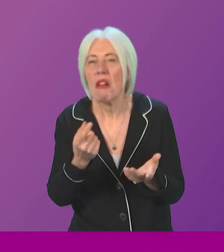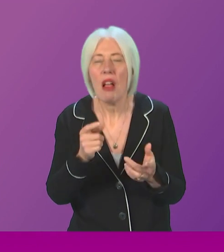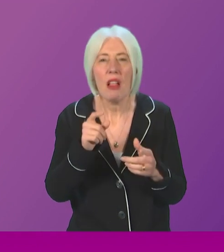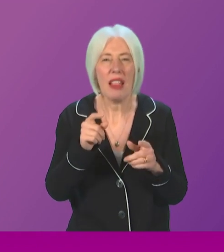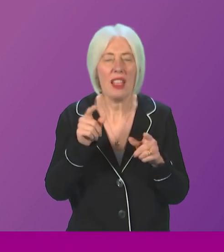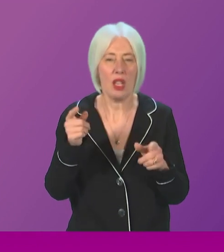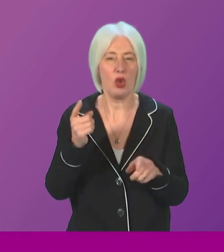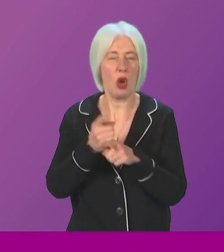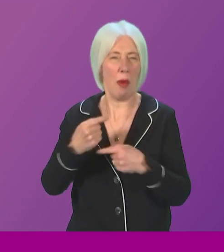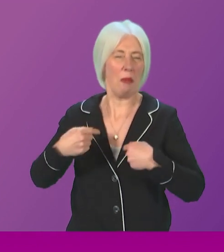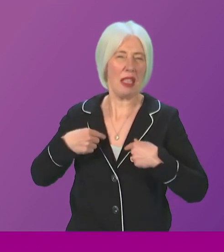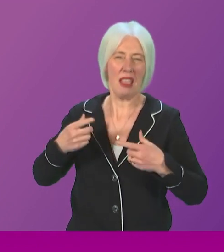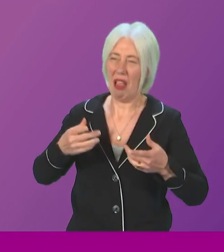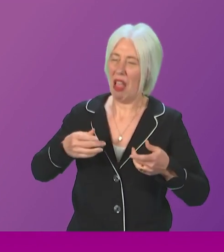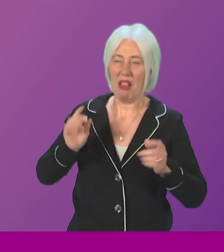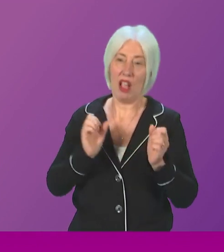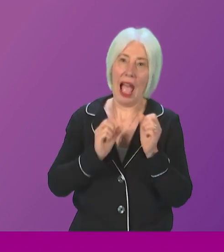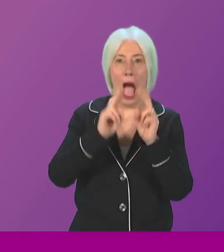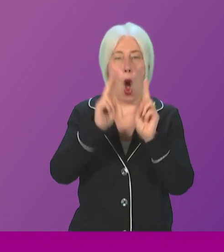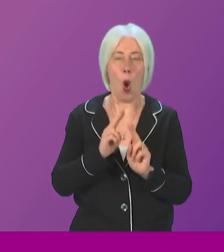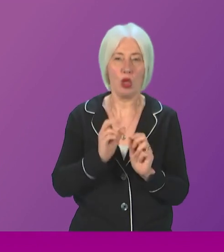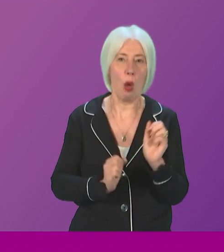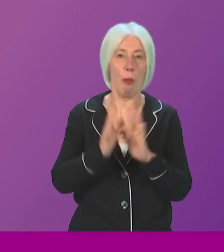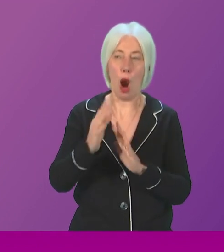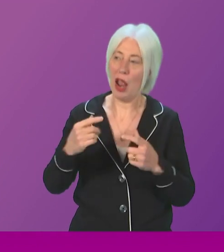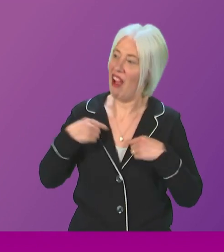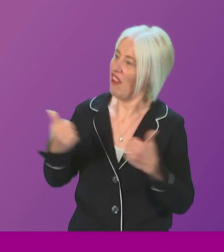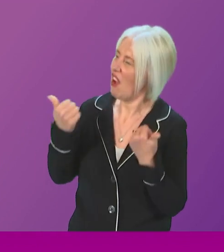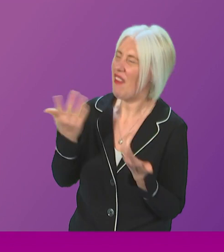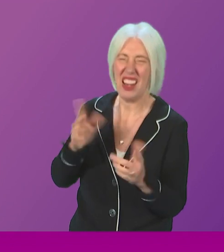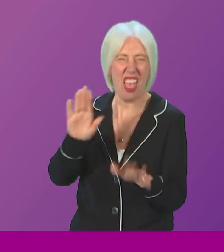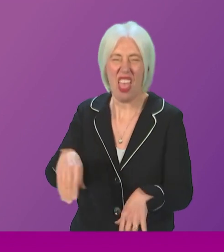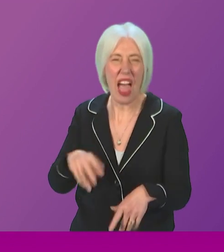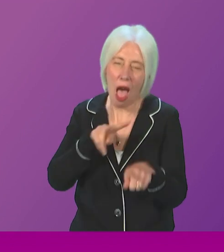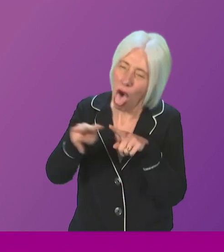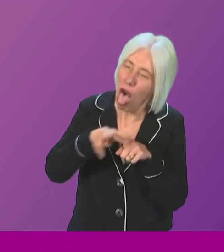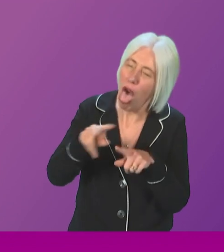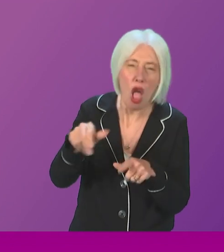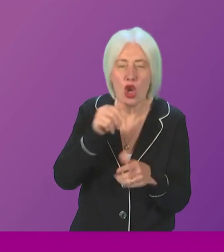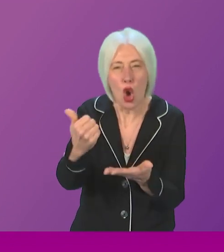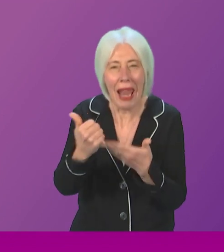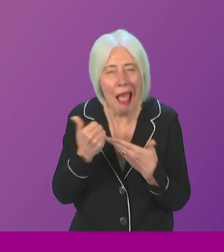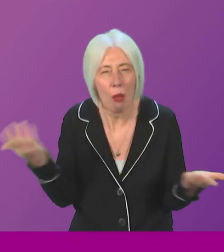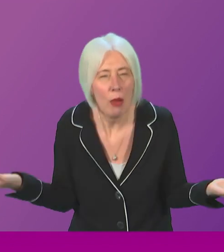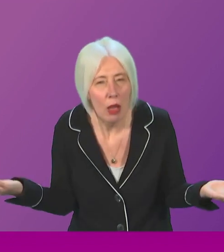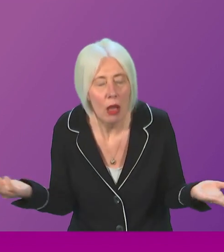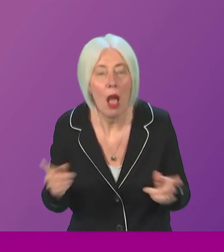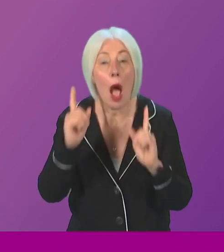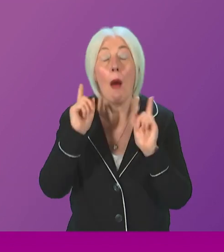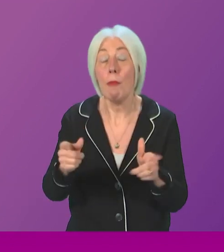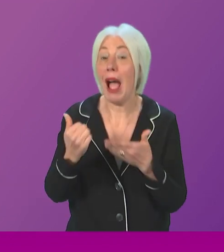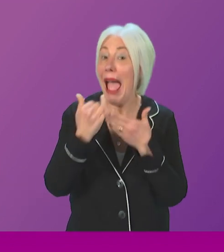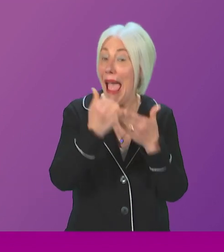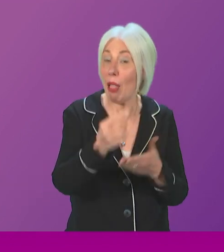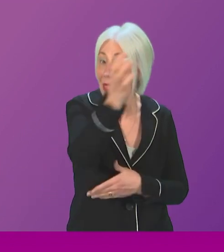around Kalmak to Lally. That's not going to help those in our island communities one single bit. What will help our island communities,